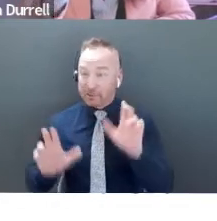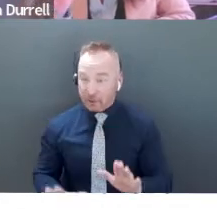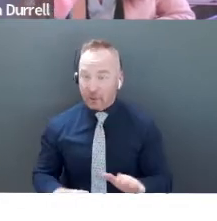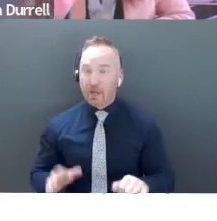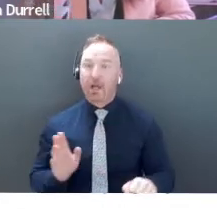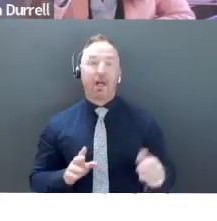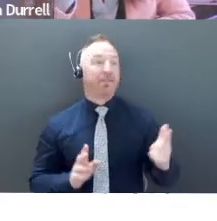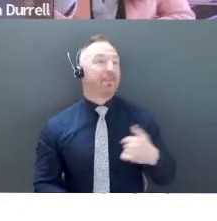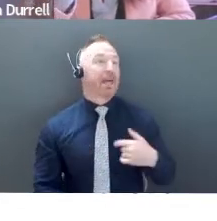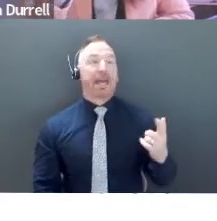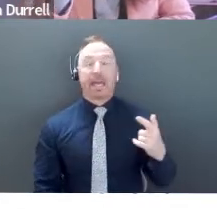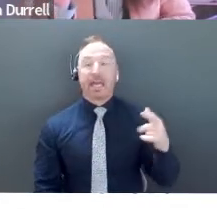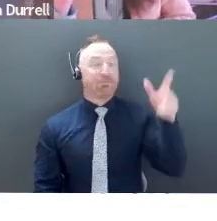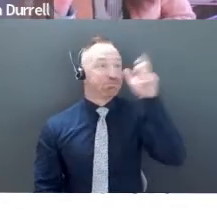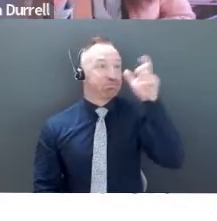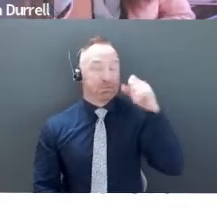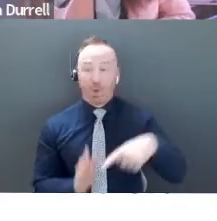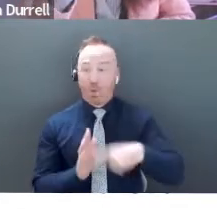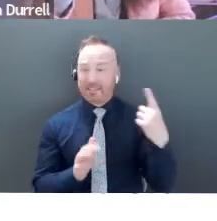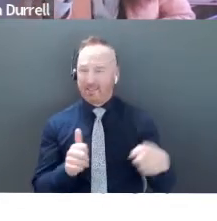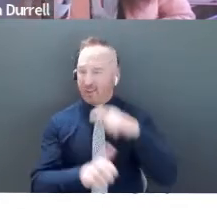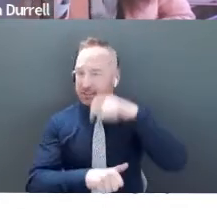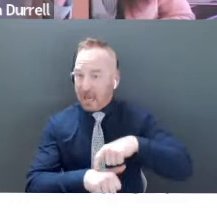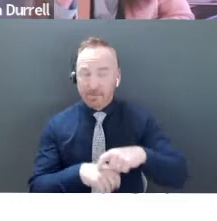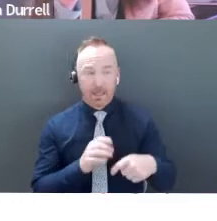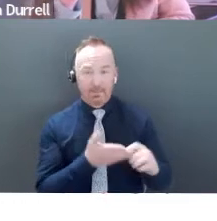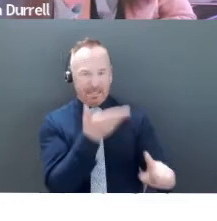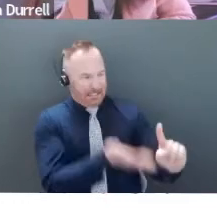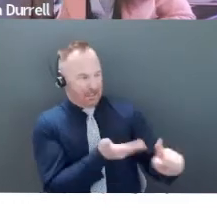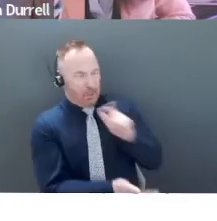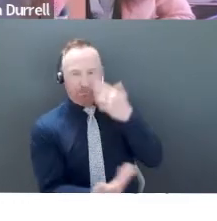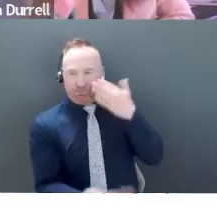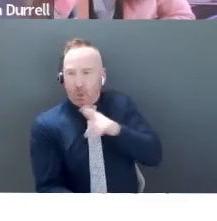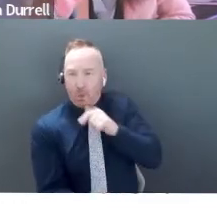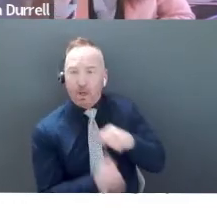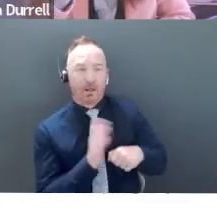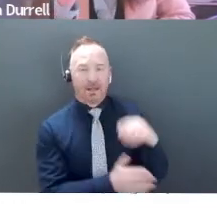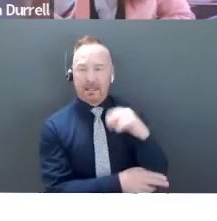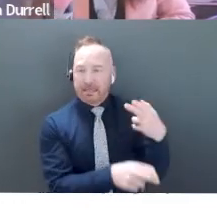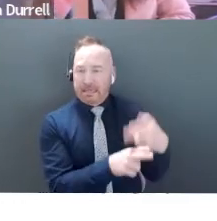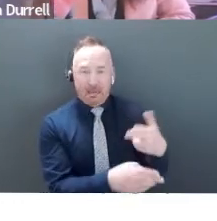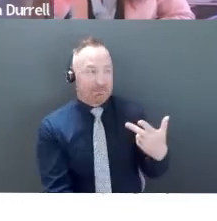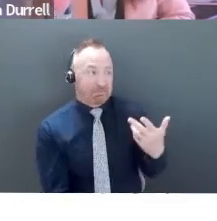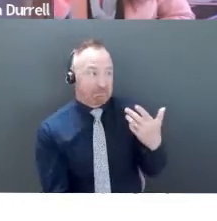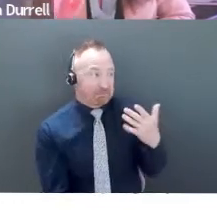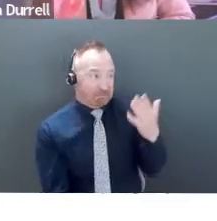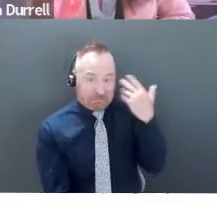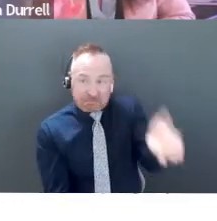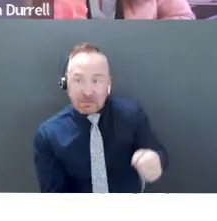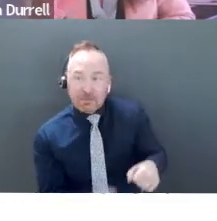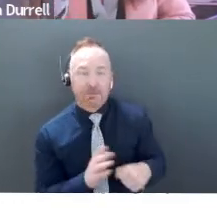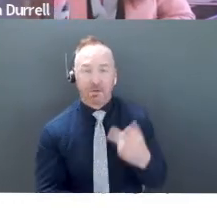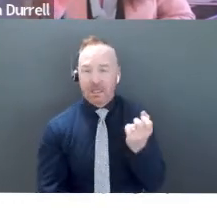they don't know anything about you. They don't know. They don't even know your company name, or they might have a little bit of background information, not a lot. So that 12 minutes is